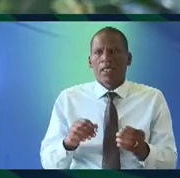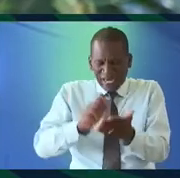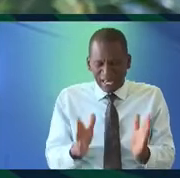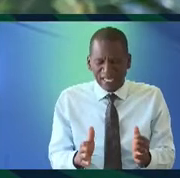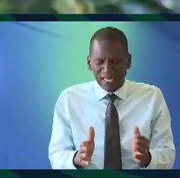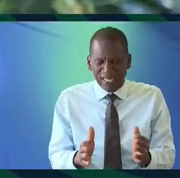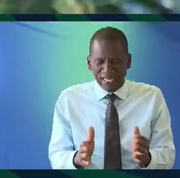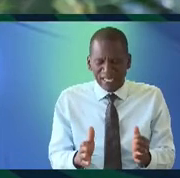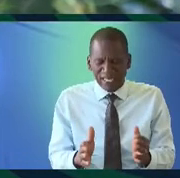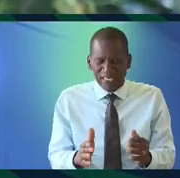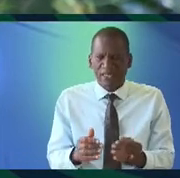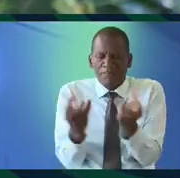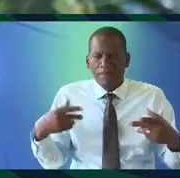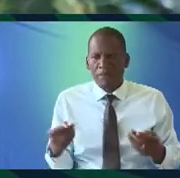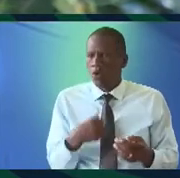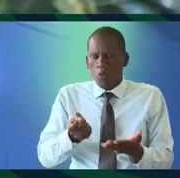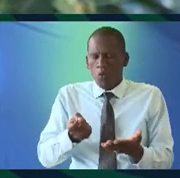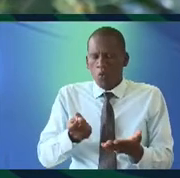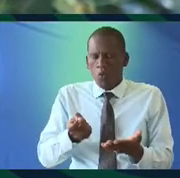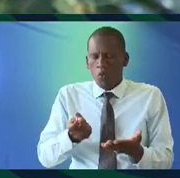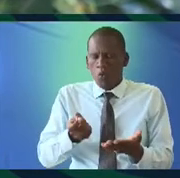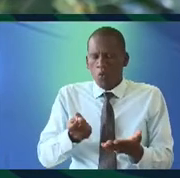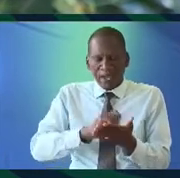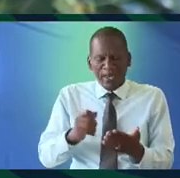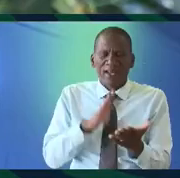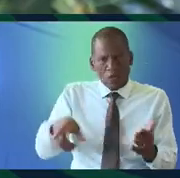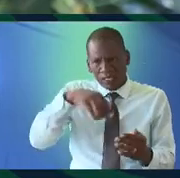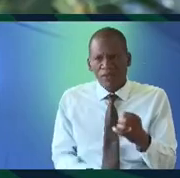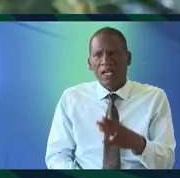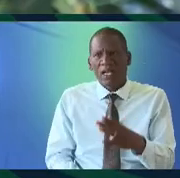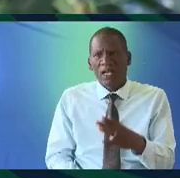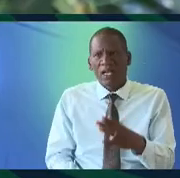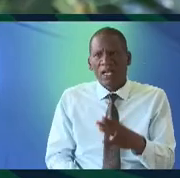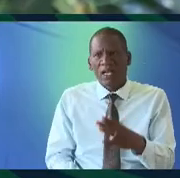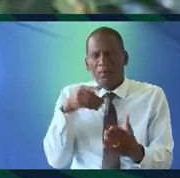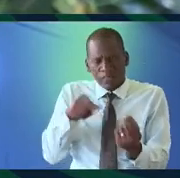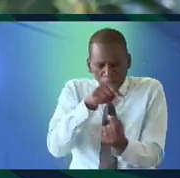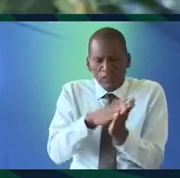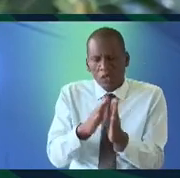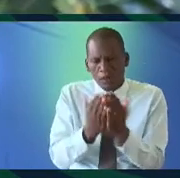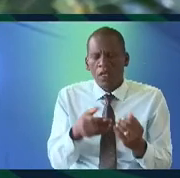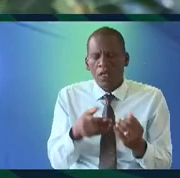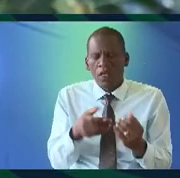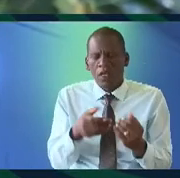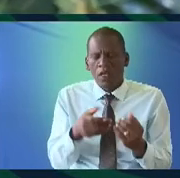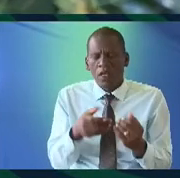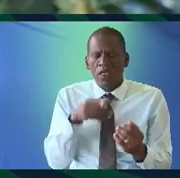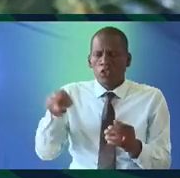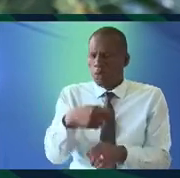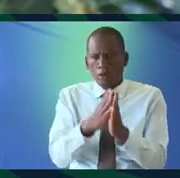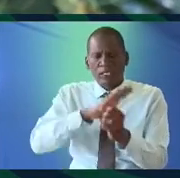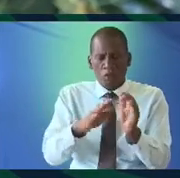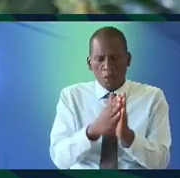of others there are so many people who are writing to us I have developed this particular story book this poetry